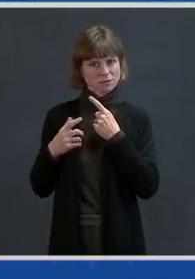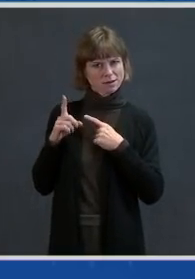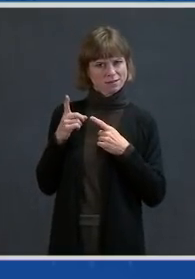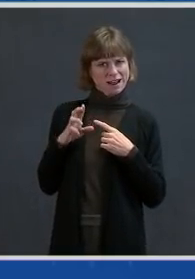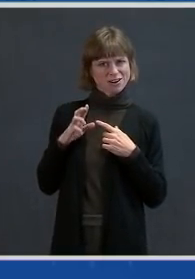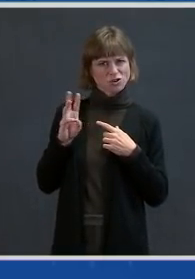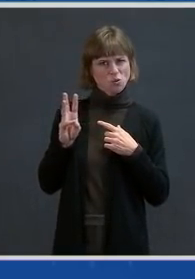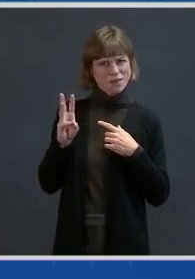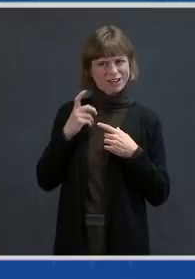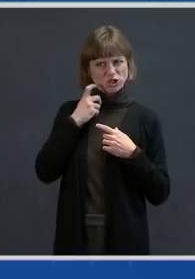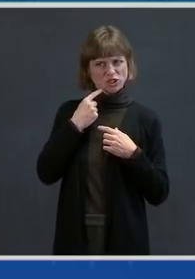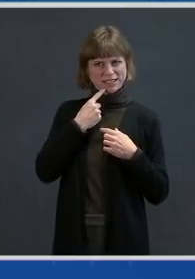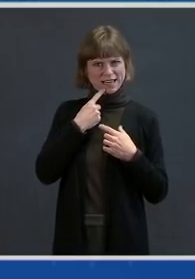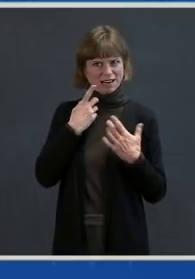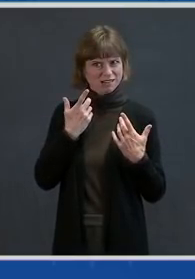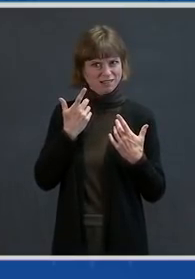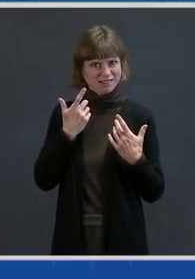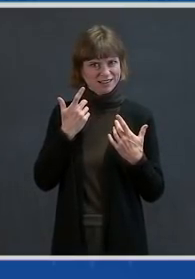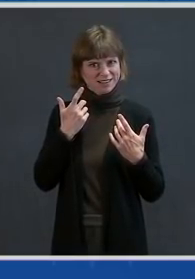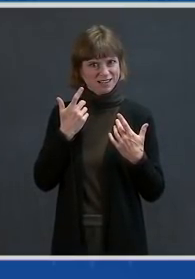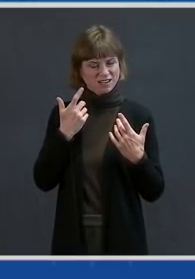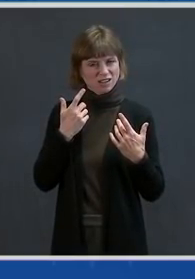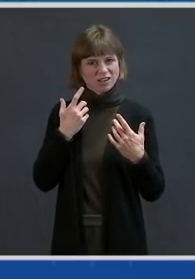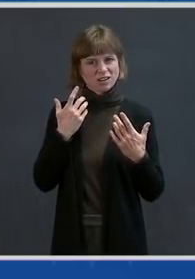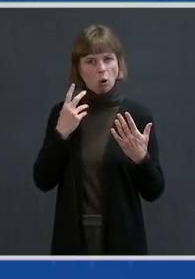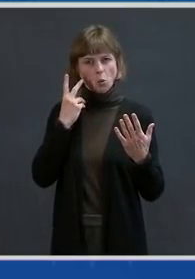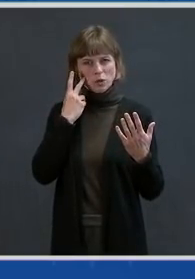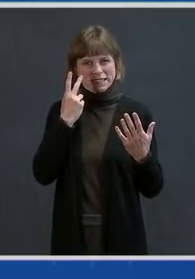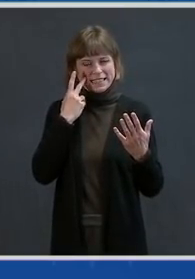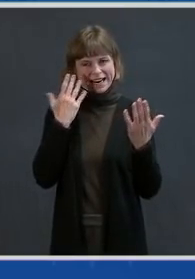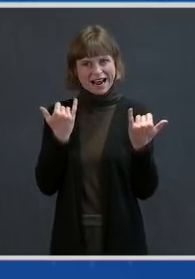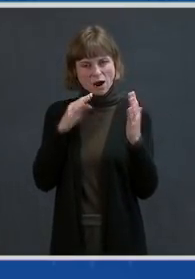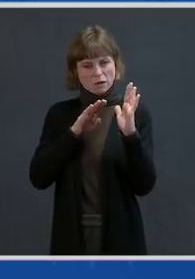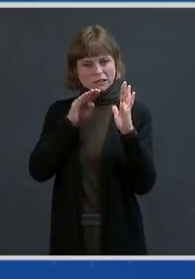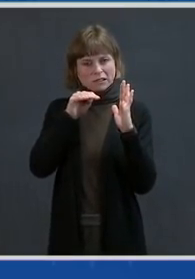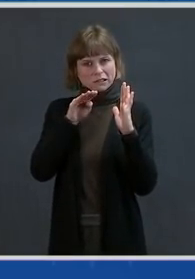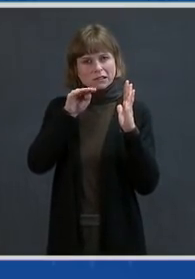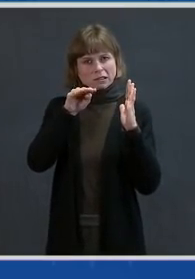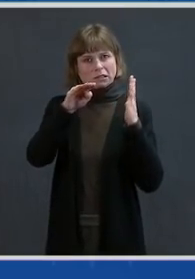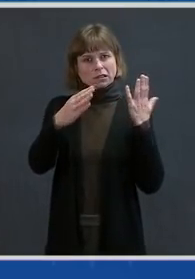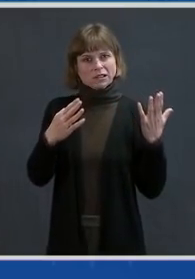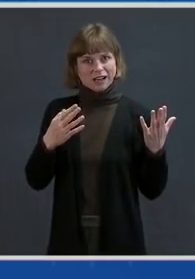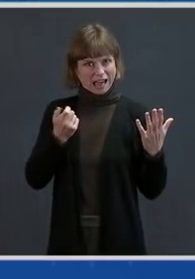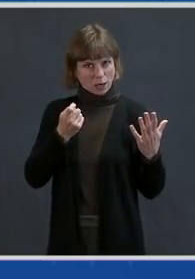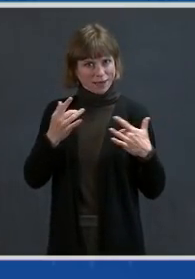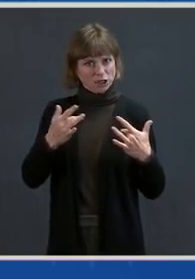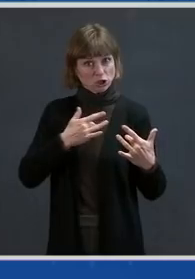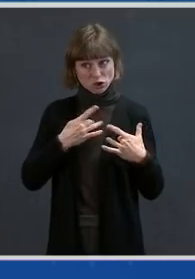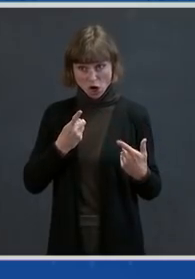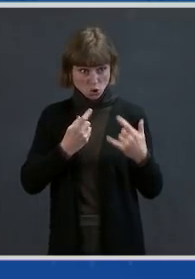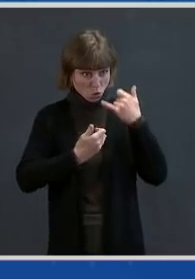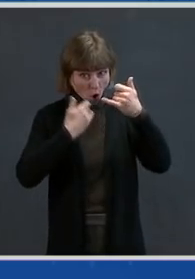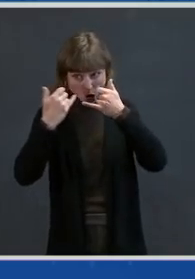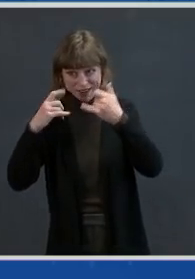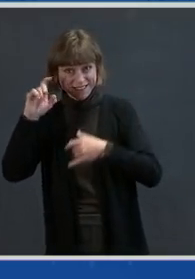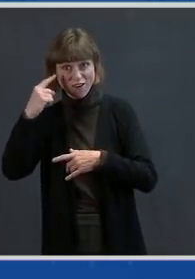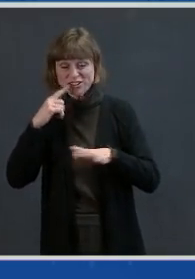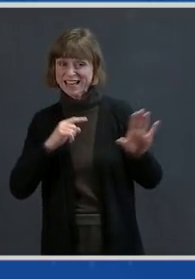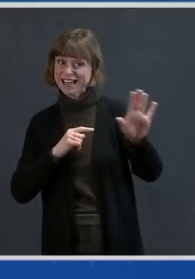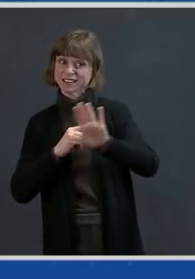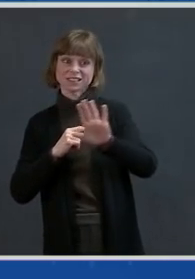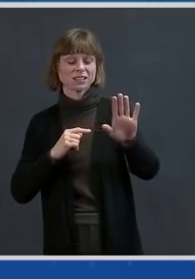trend, I mean, are you calling governors to tell them not to lift restrictions? Are you